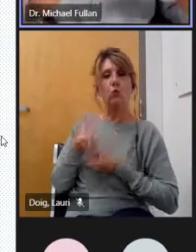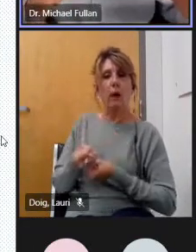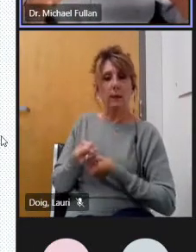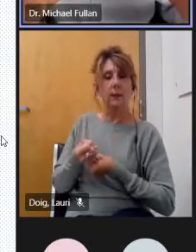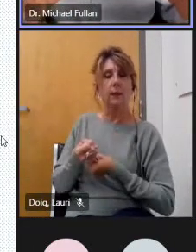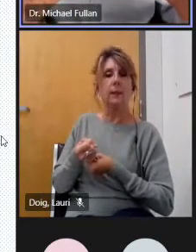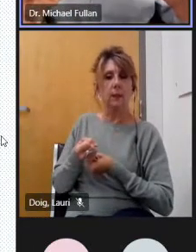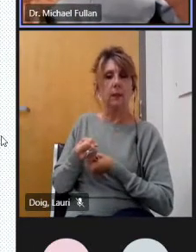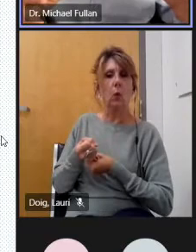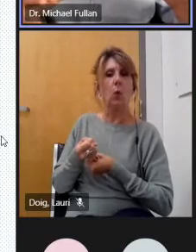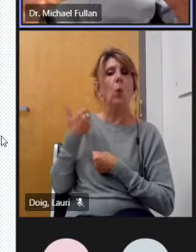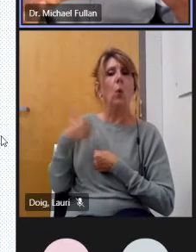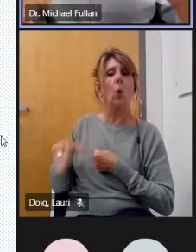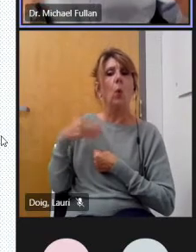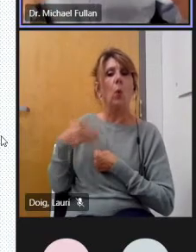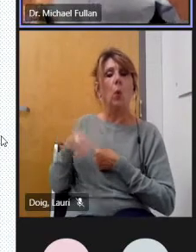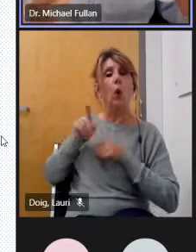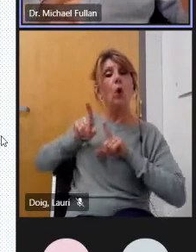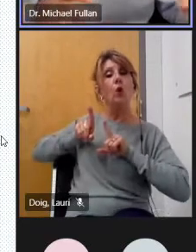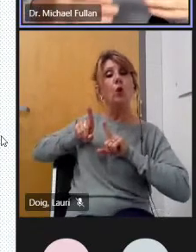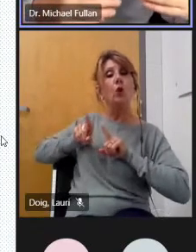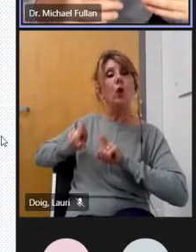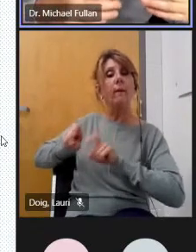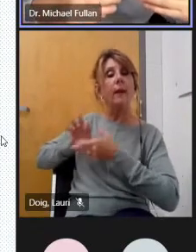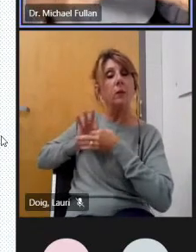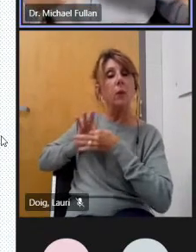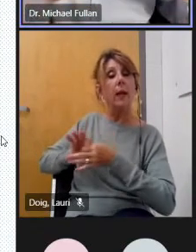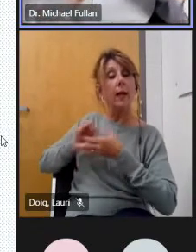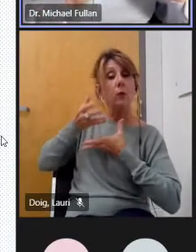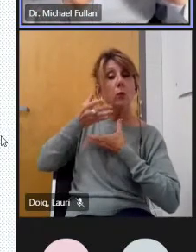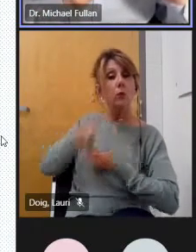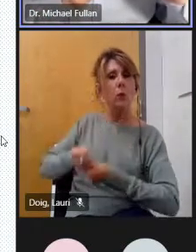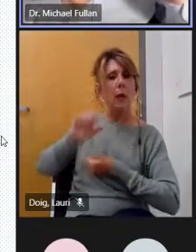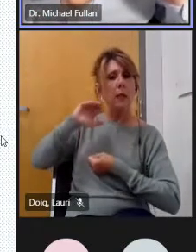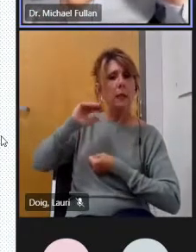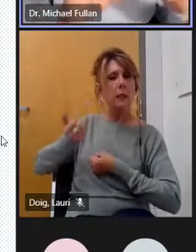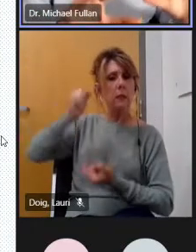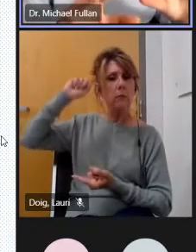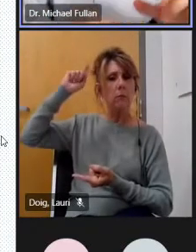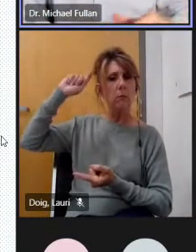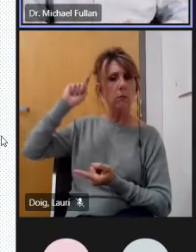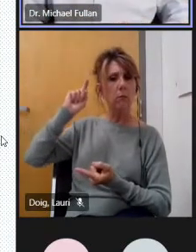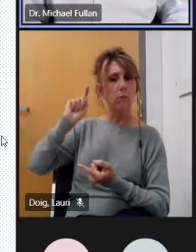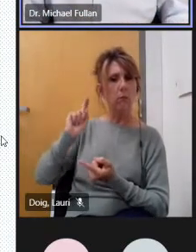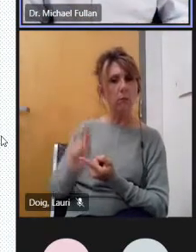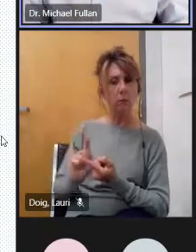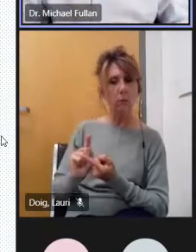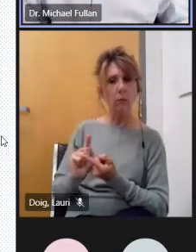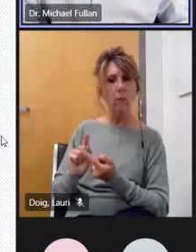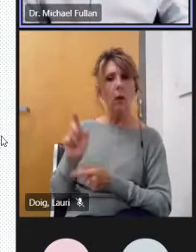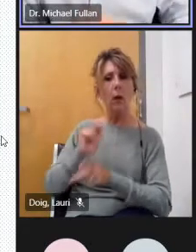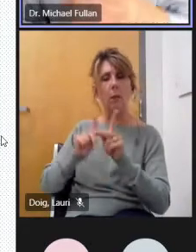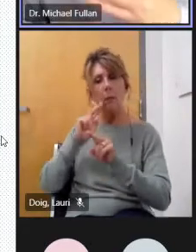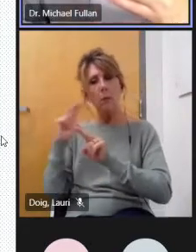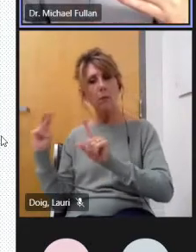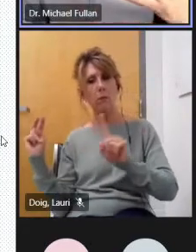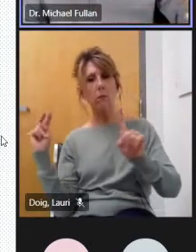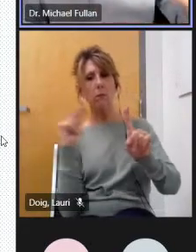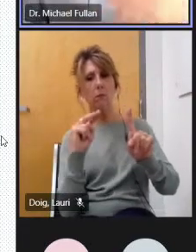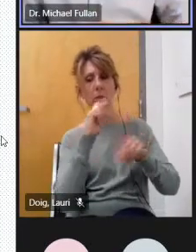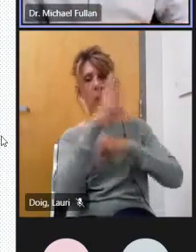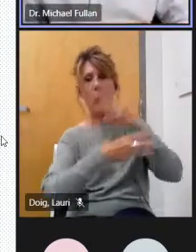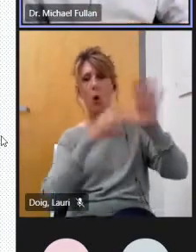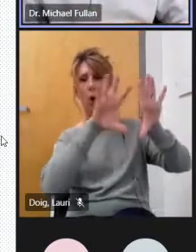trust has uh crumbled i guess i'll say in most as as people view the world uh their percentage of